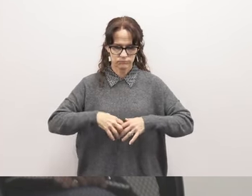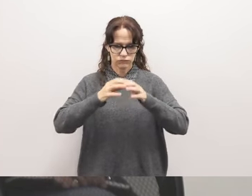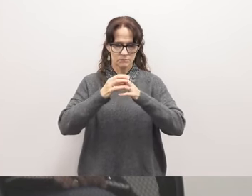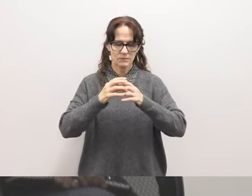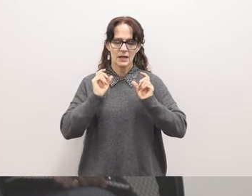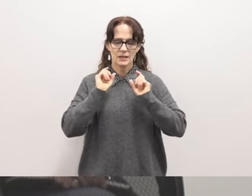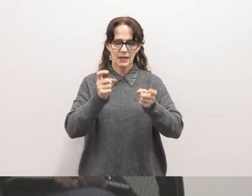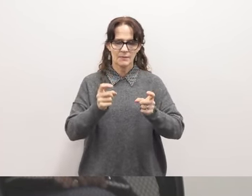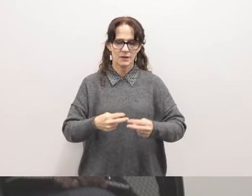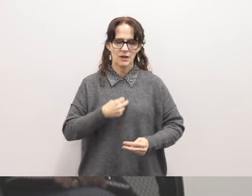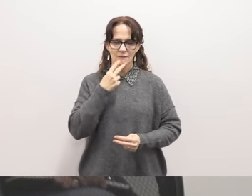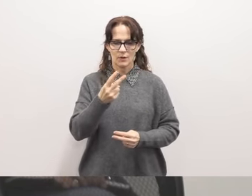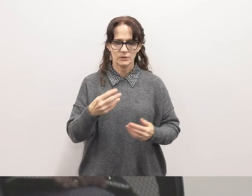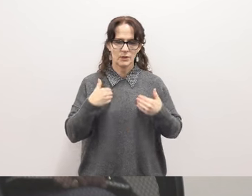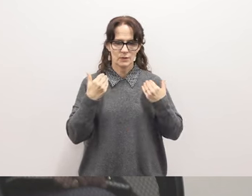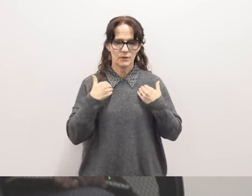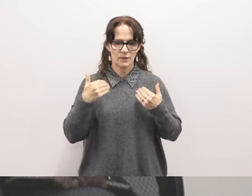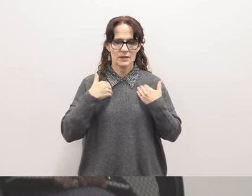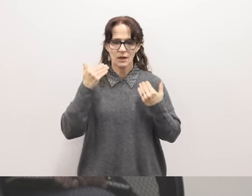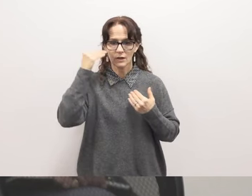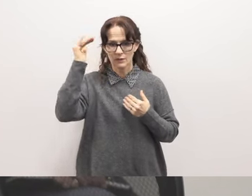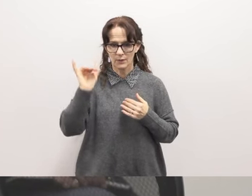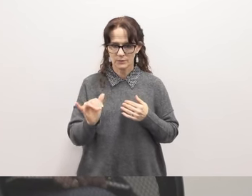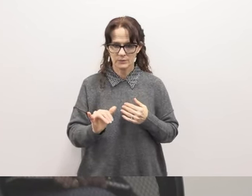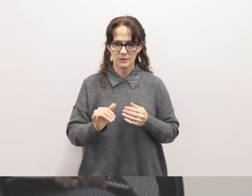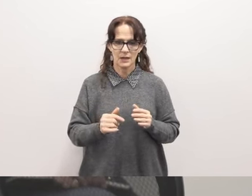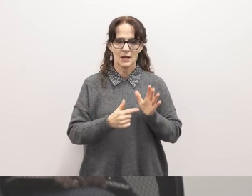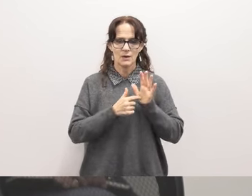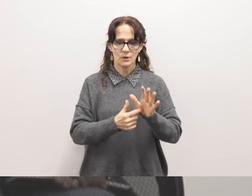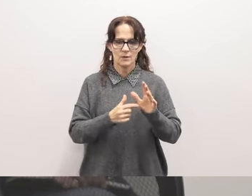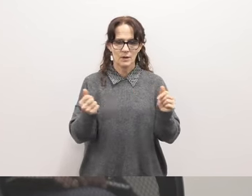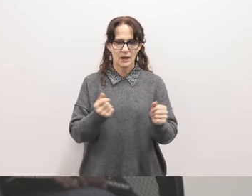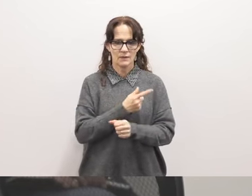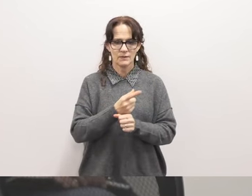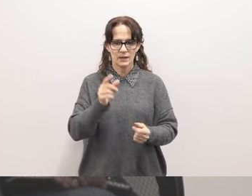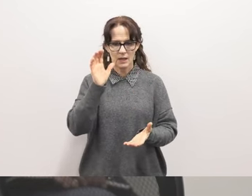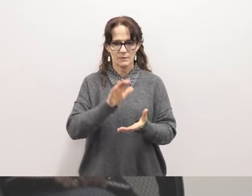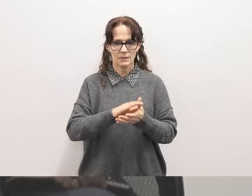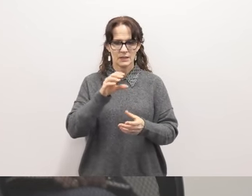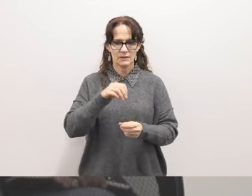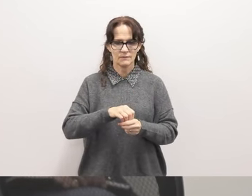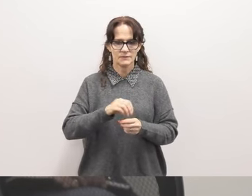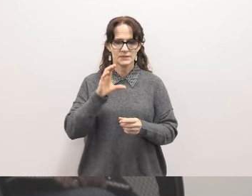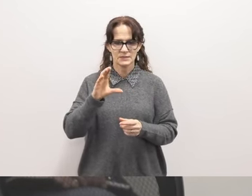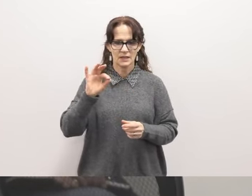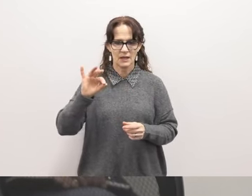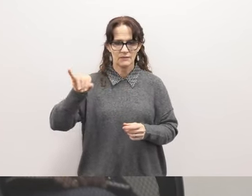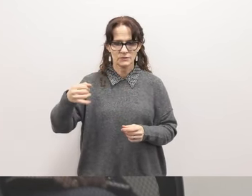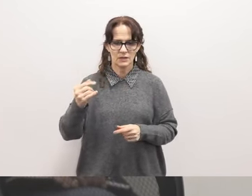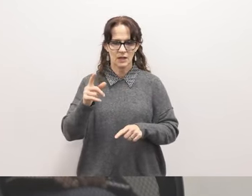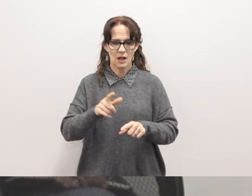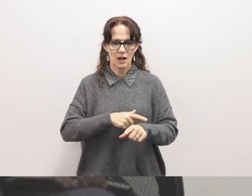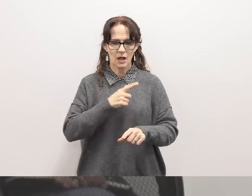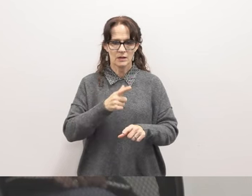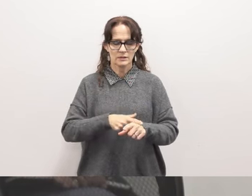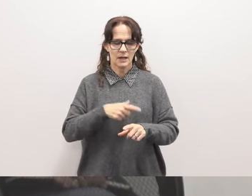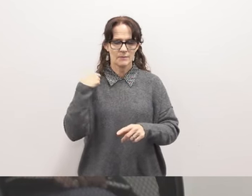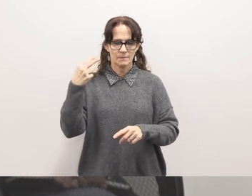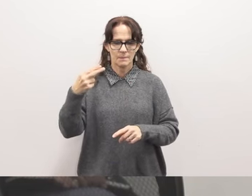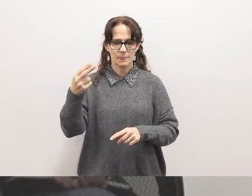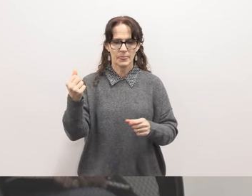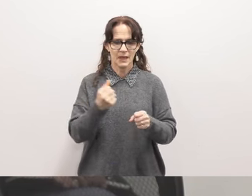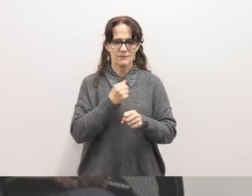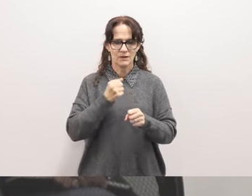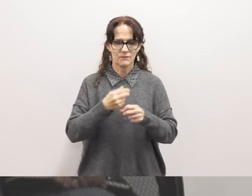as a youth and even as a young adult. CFJ represents everything that I believe in. CFJ has a longstanding legacy of fighting for